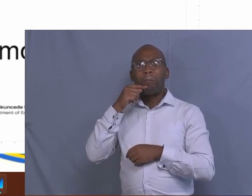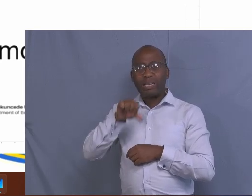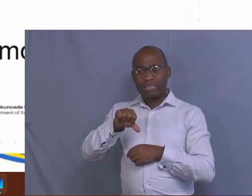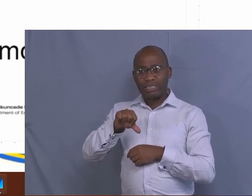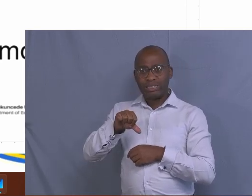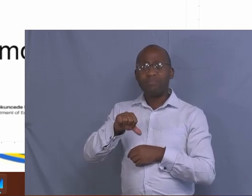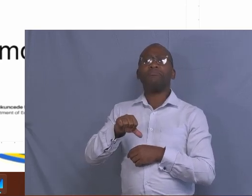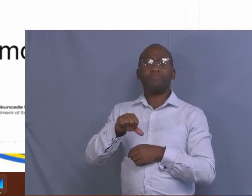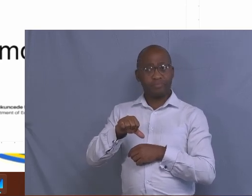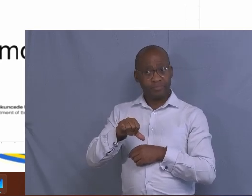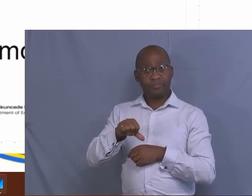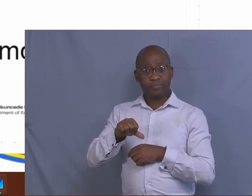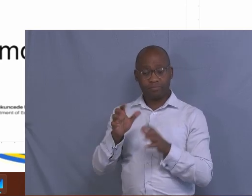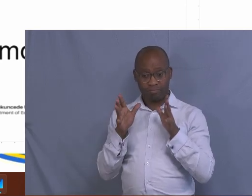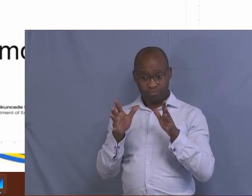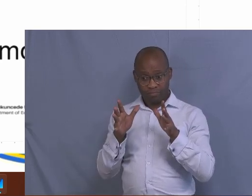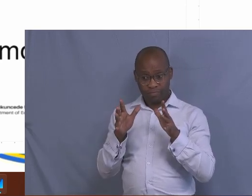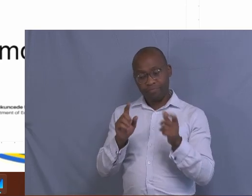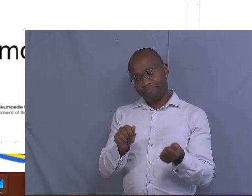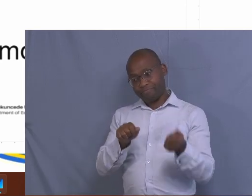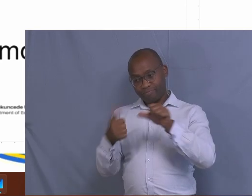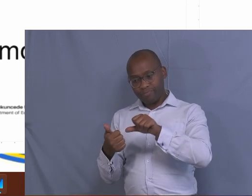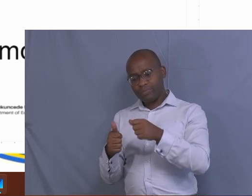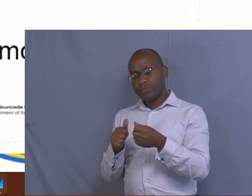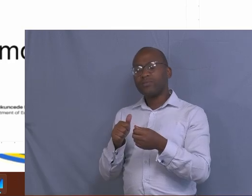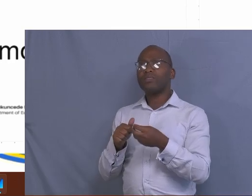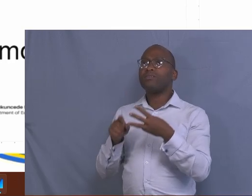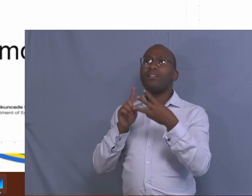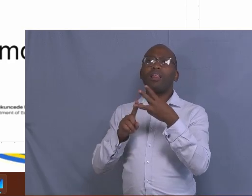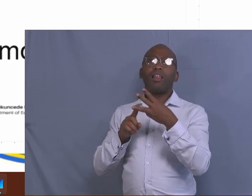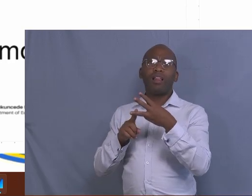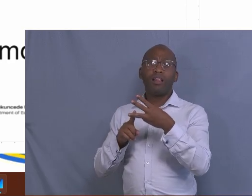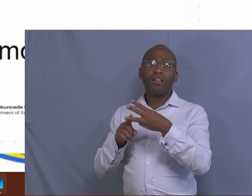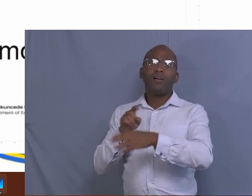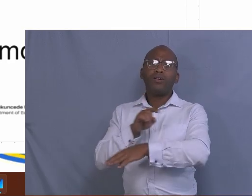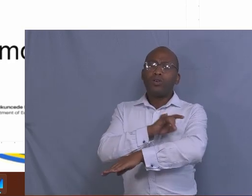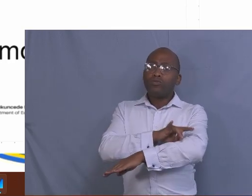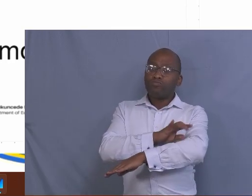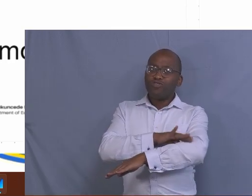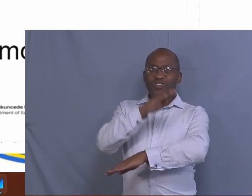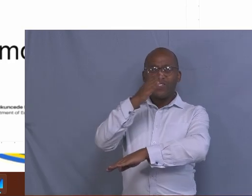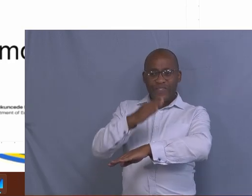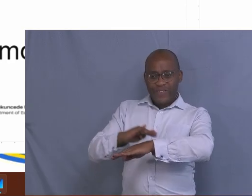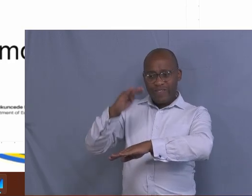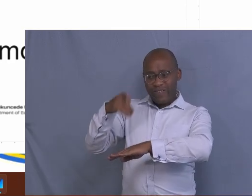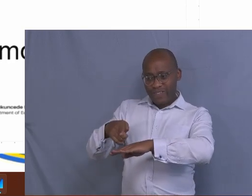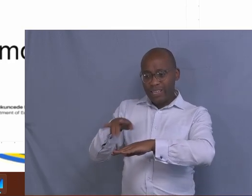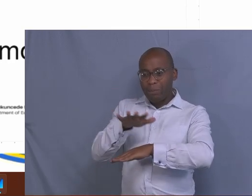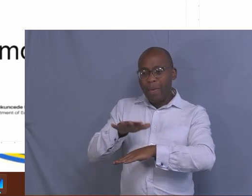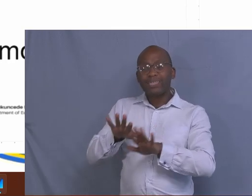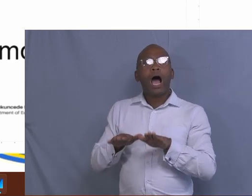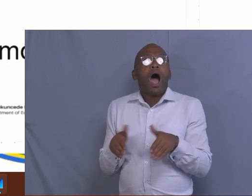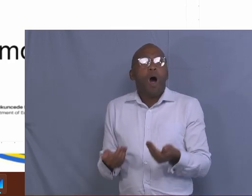topography, which we need to consider as farmers during the natural pastures, which means you can't just